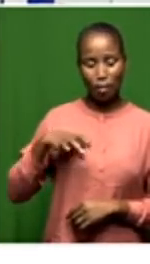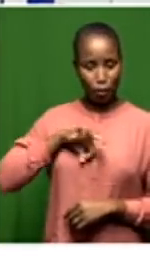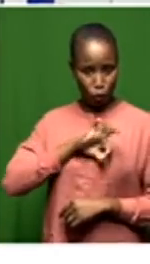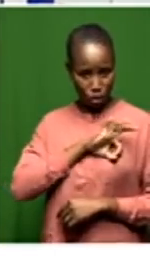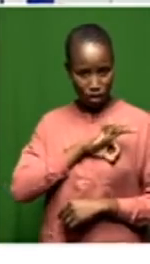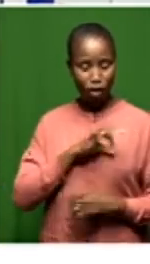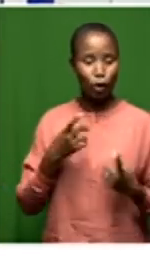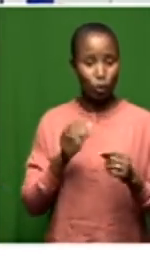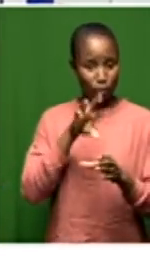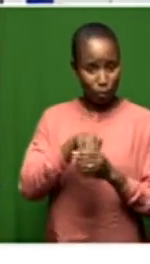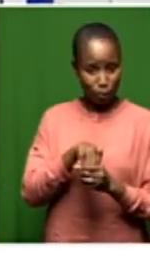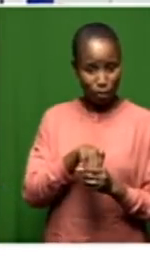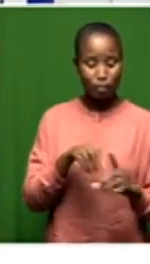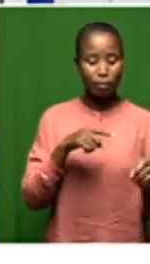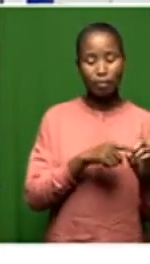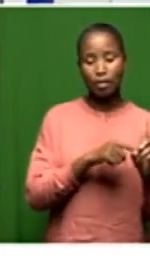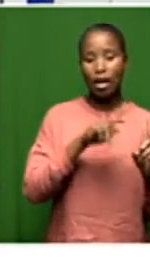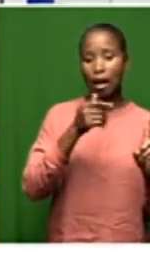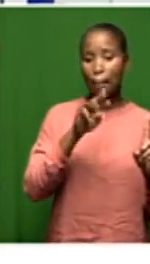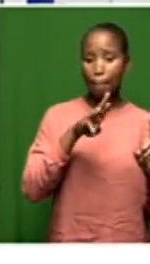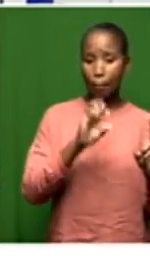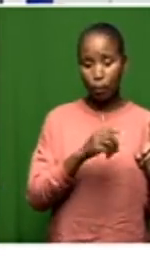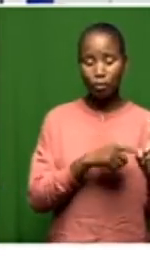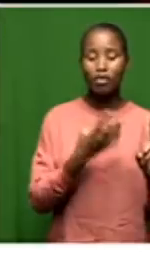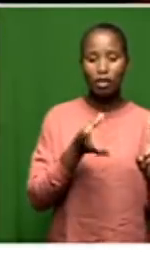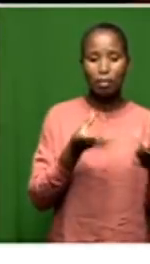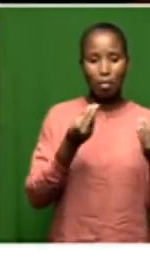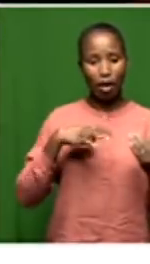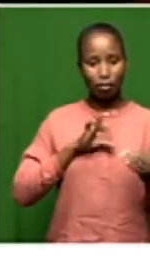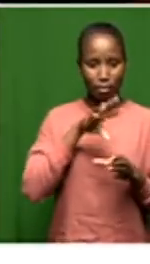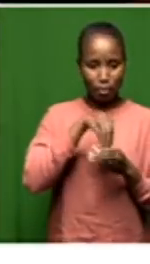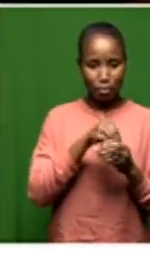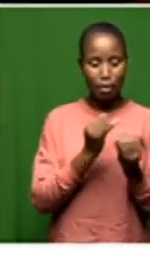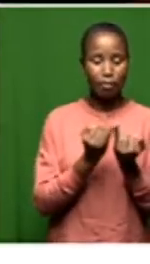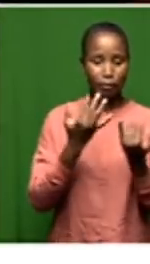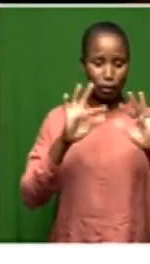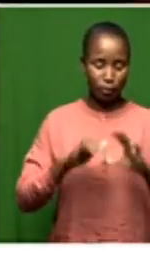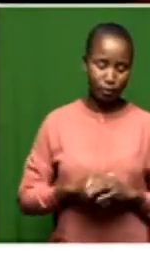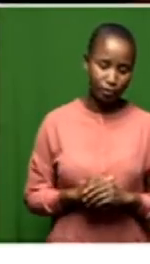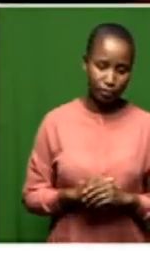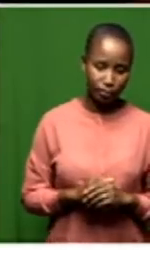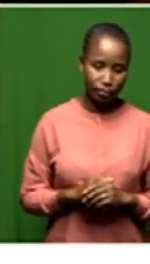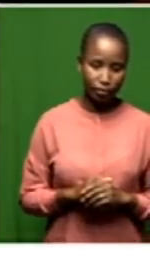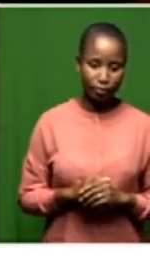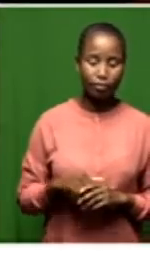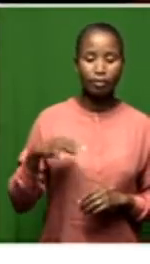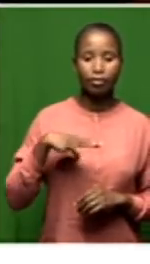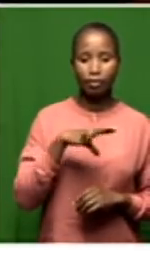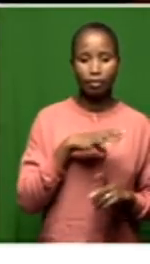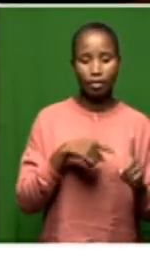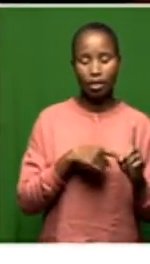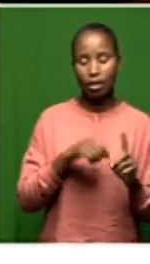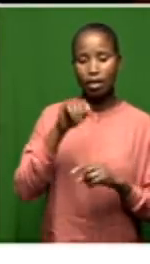party's Tanya Campbell elected mayor of the metro. Councillor Tanya Campbell got